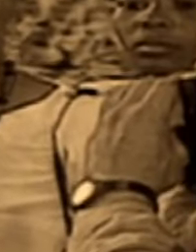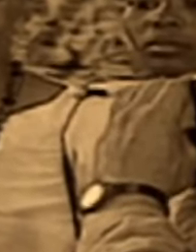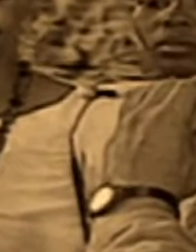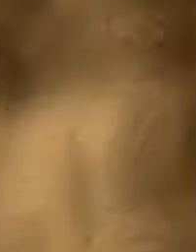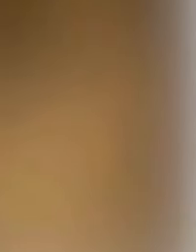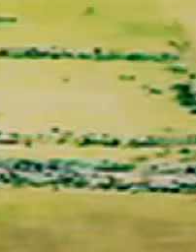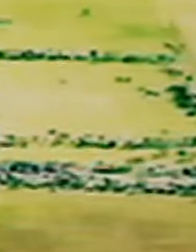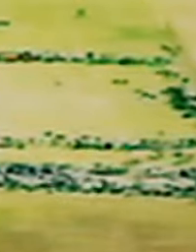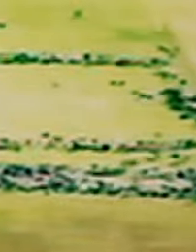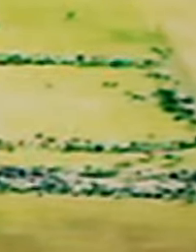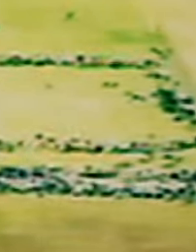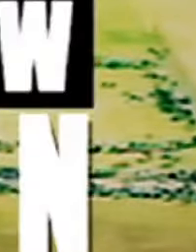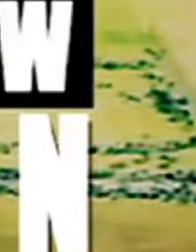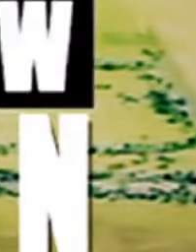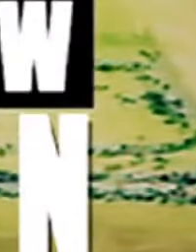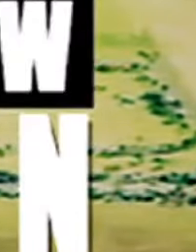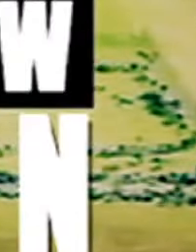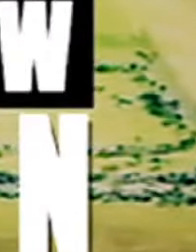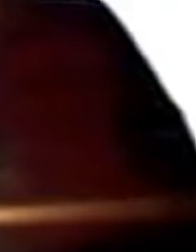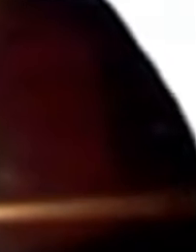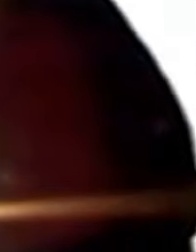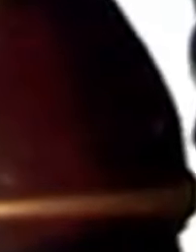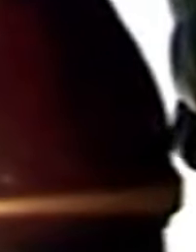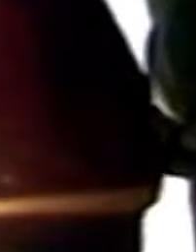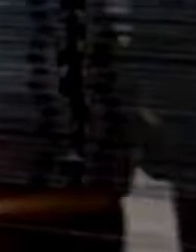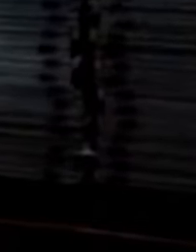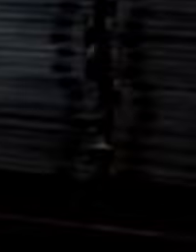We are here today.